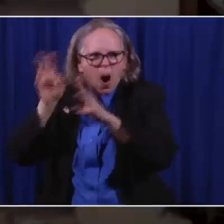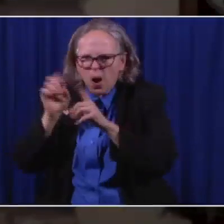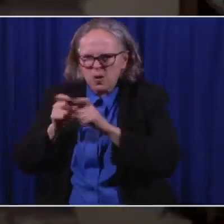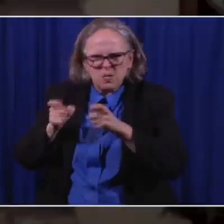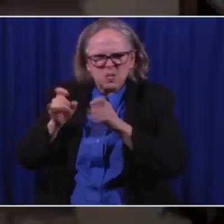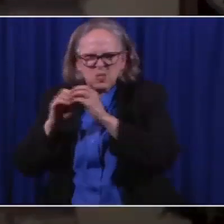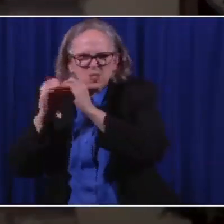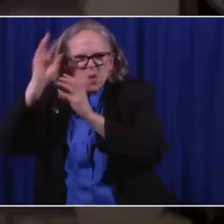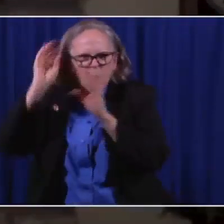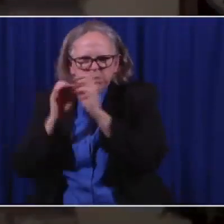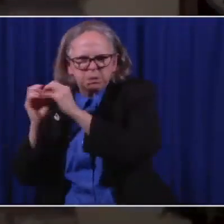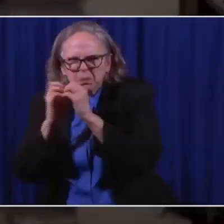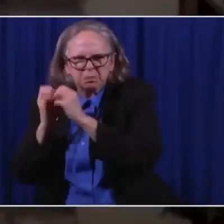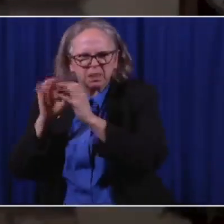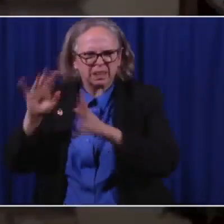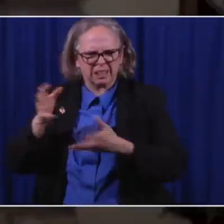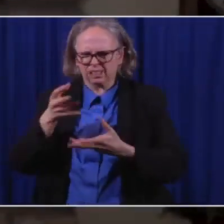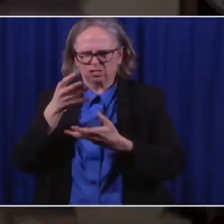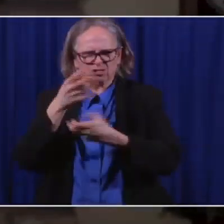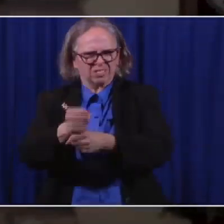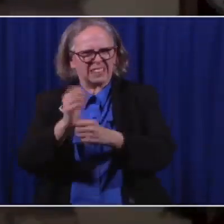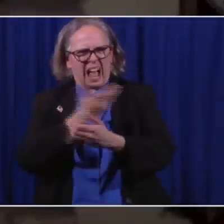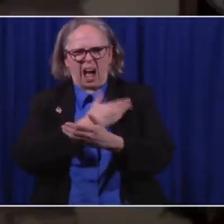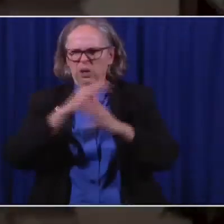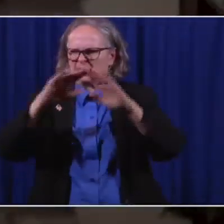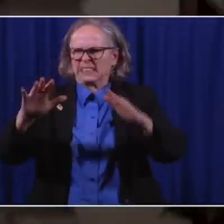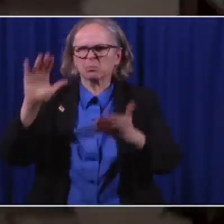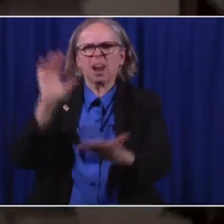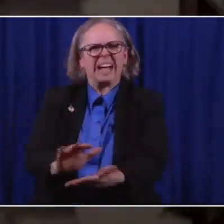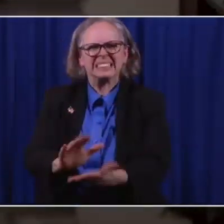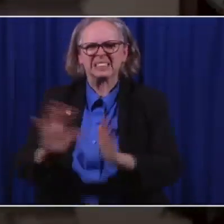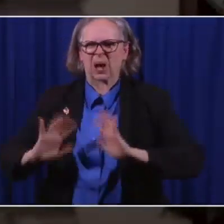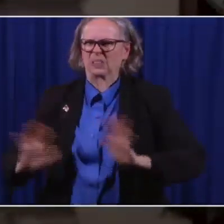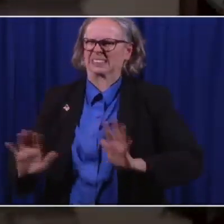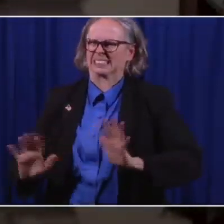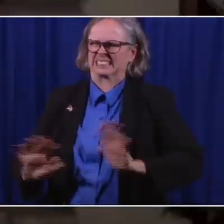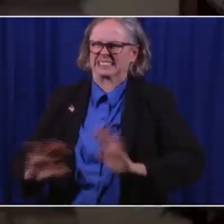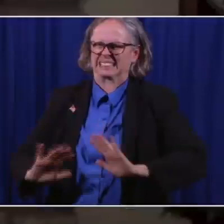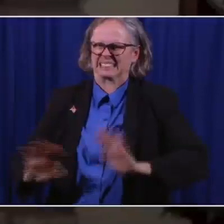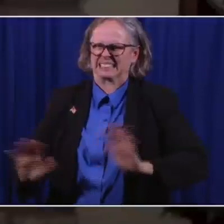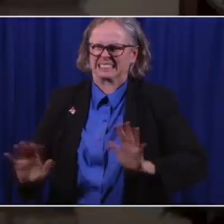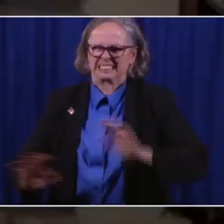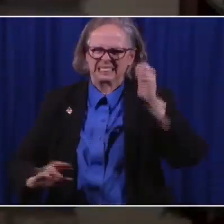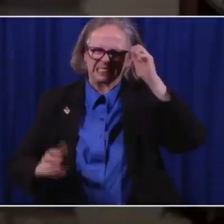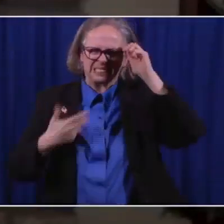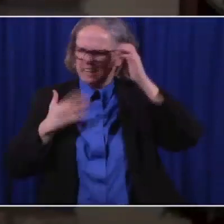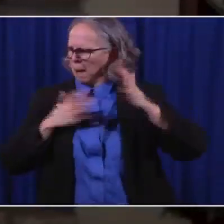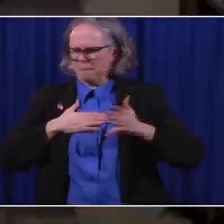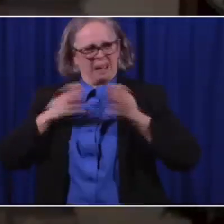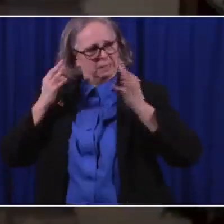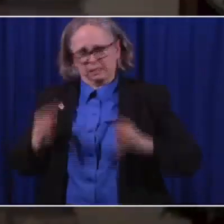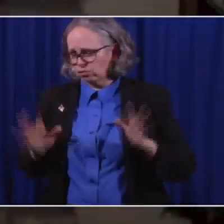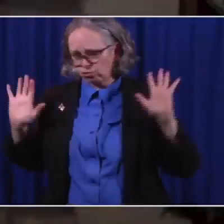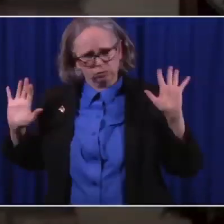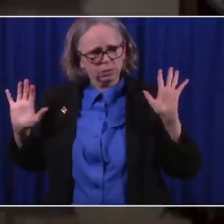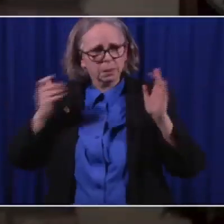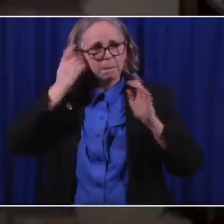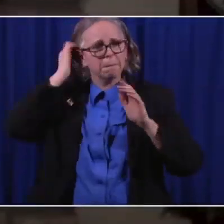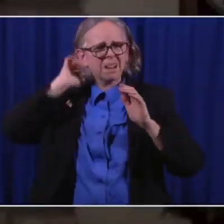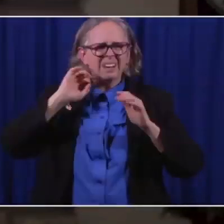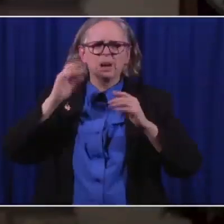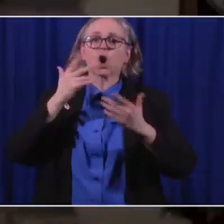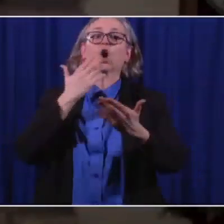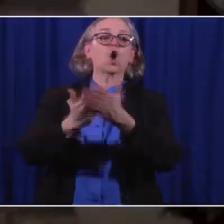So I'm not close to it, can't make that judgment call. But just as a matter of, for the good of the country,